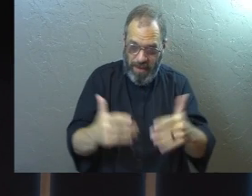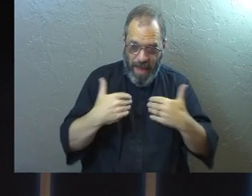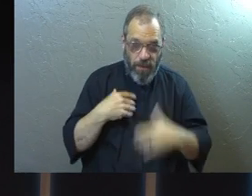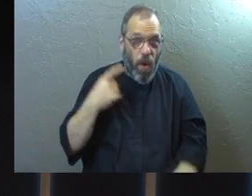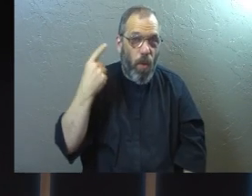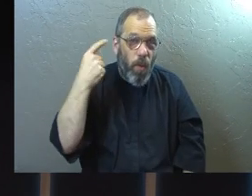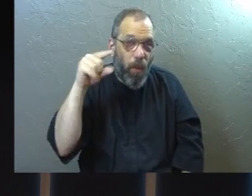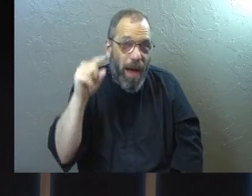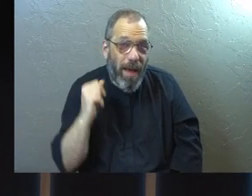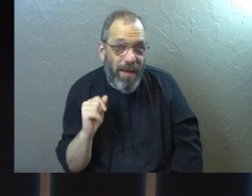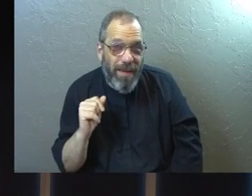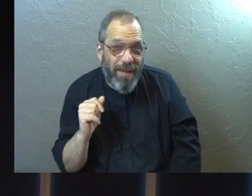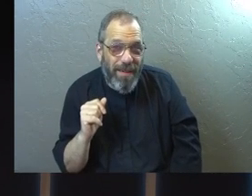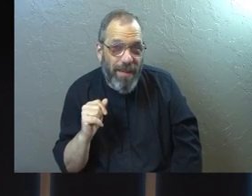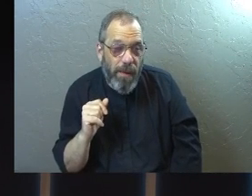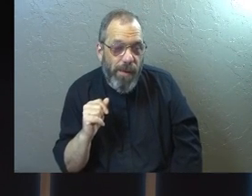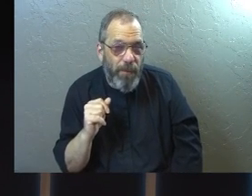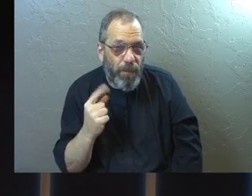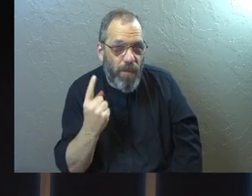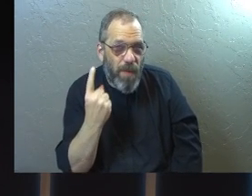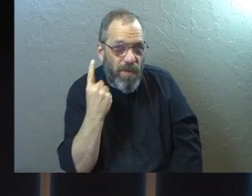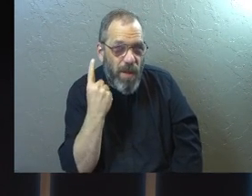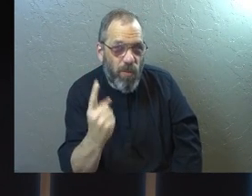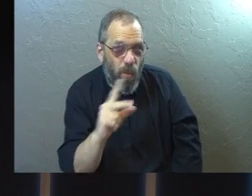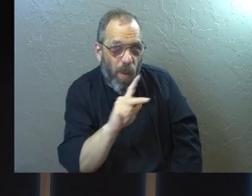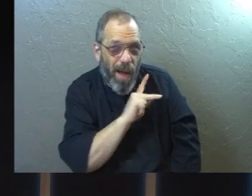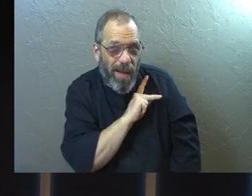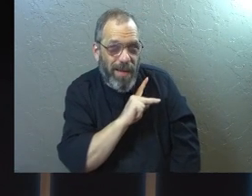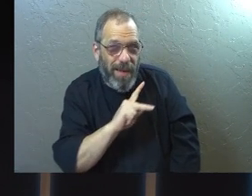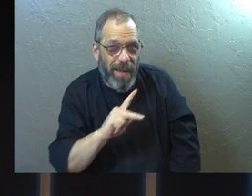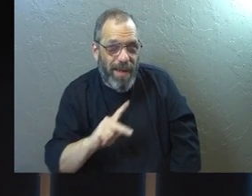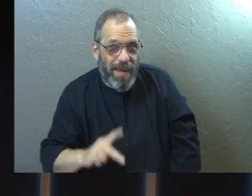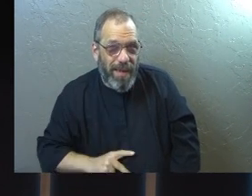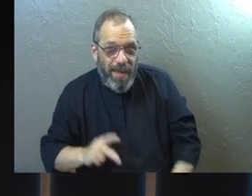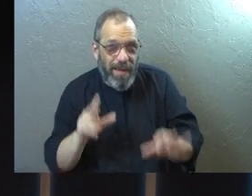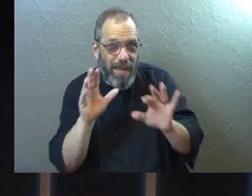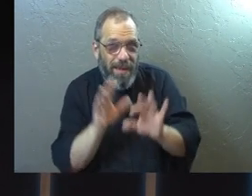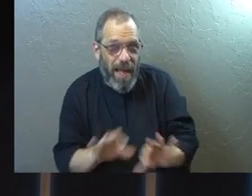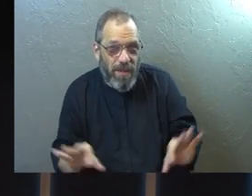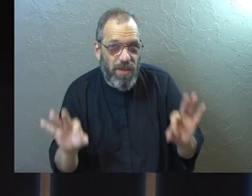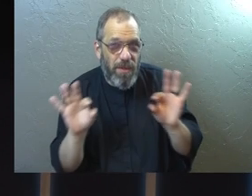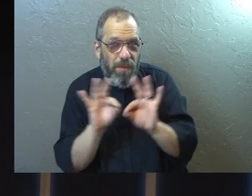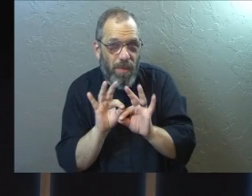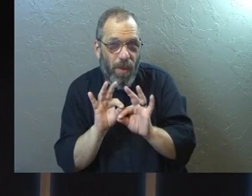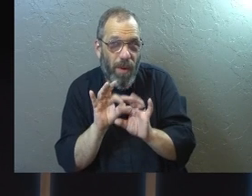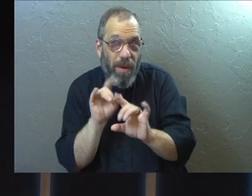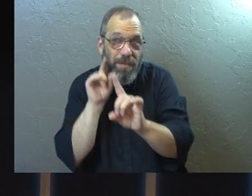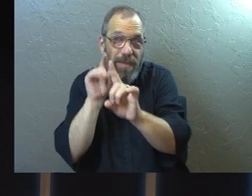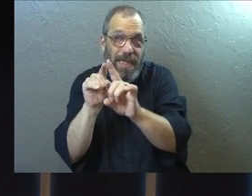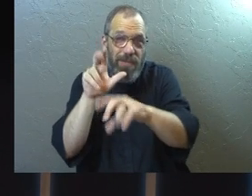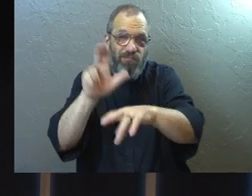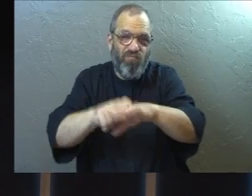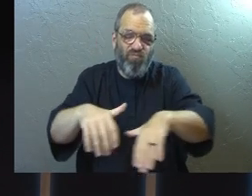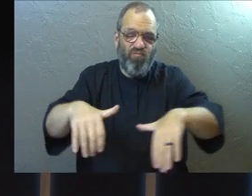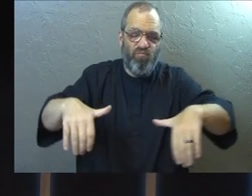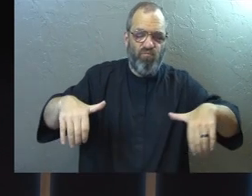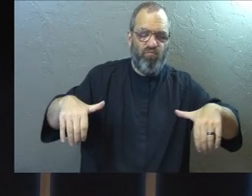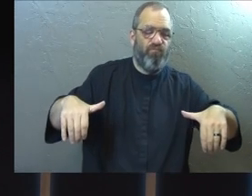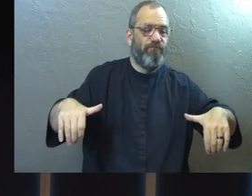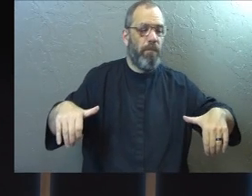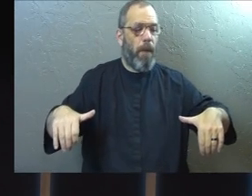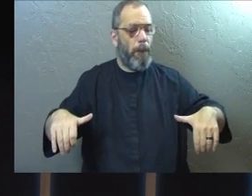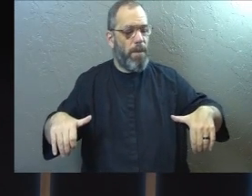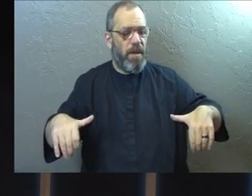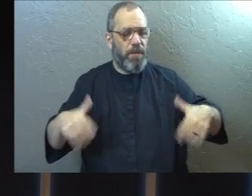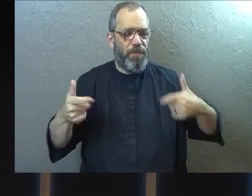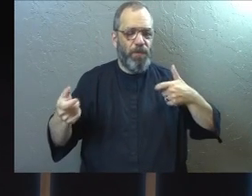Why? Because there's only one King that actually matters. And he is on his throne. And